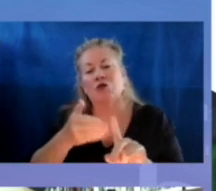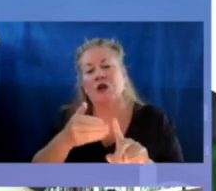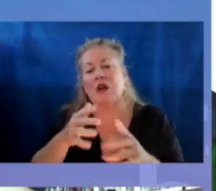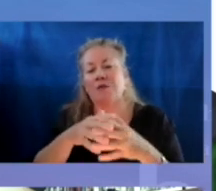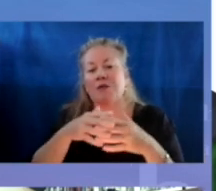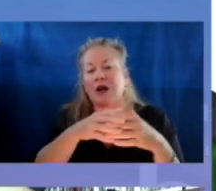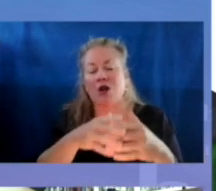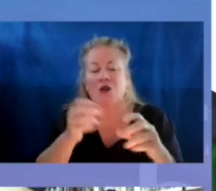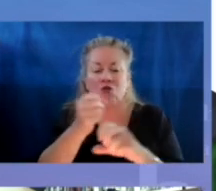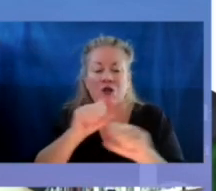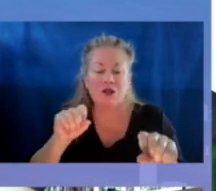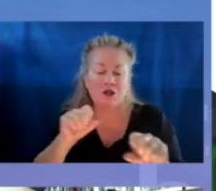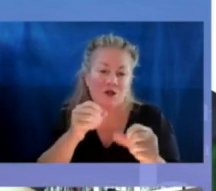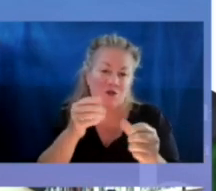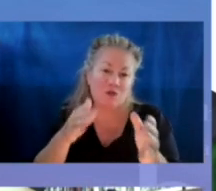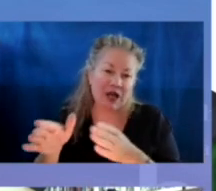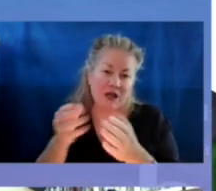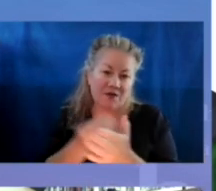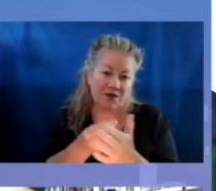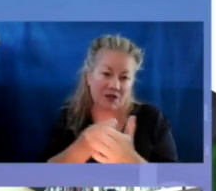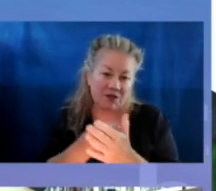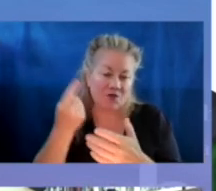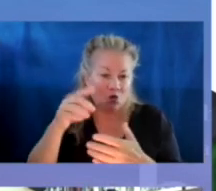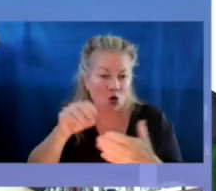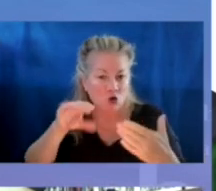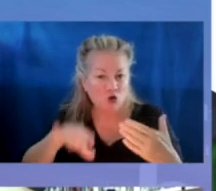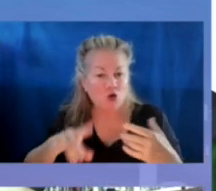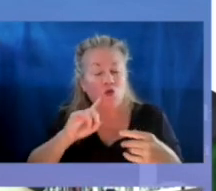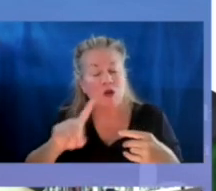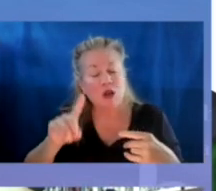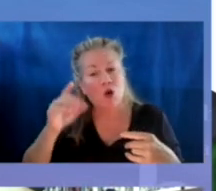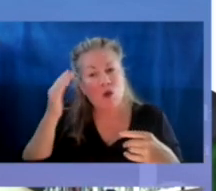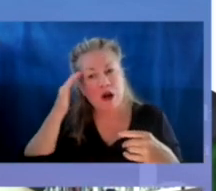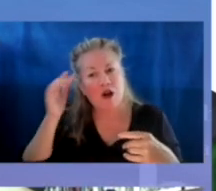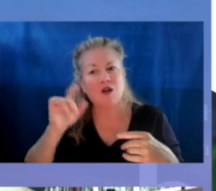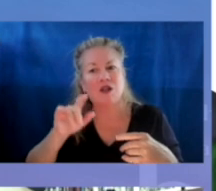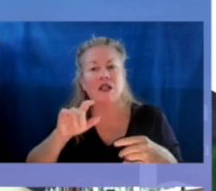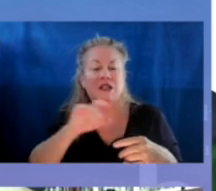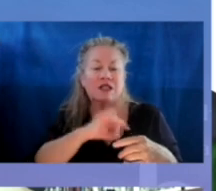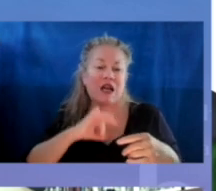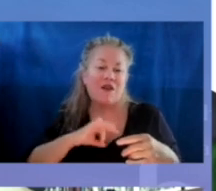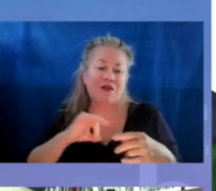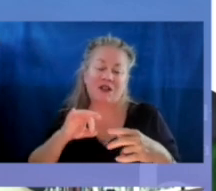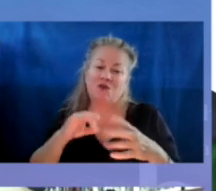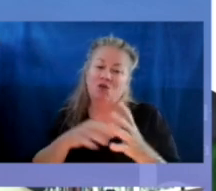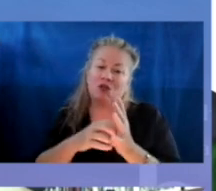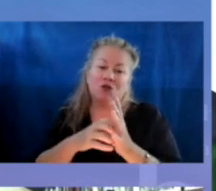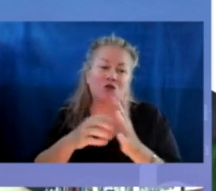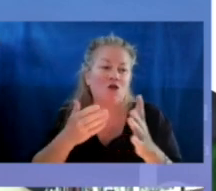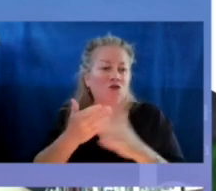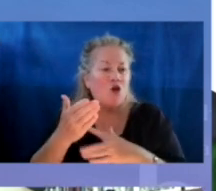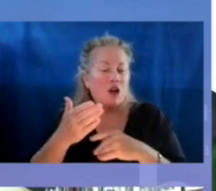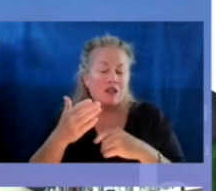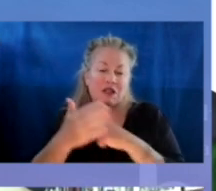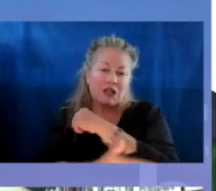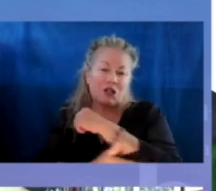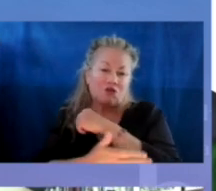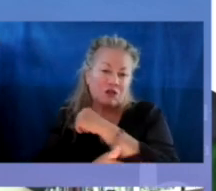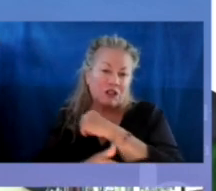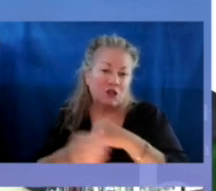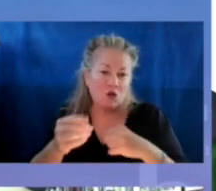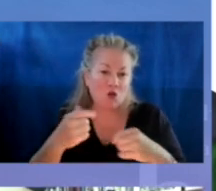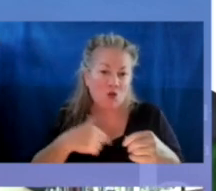American Rescue Plan funds for these students. We're well aware of the staffing shortages and challenges across the country